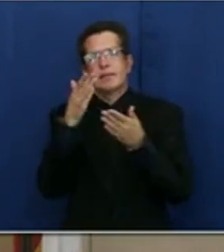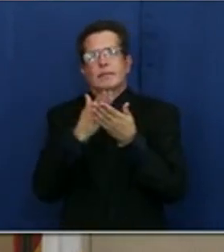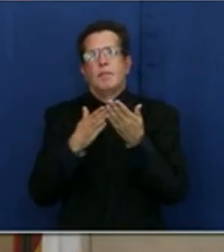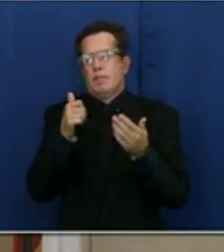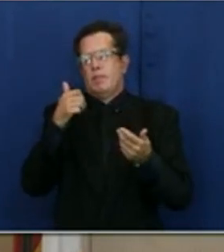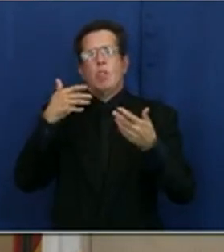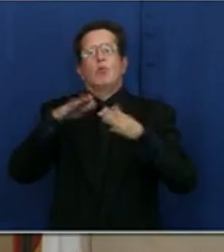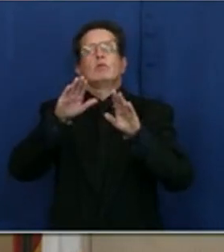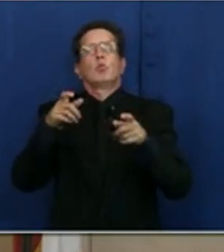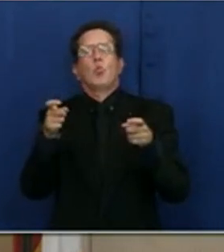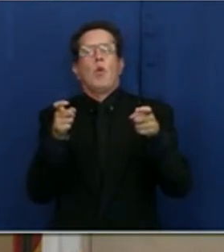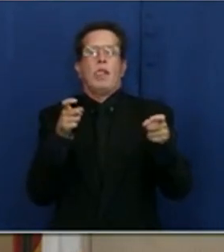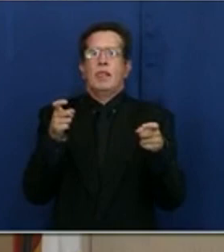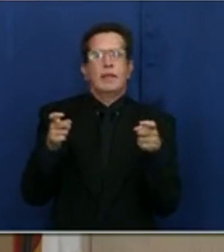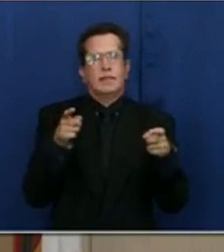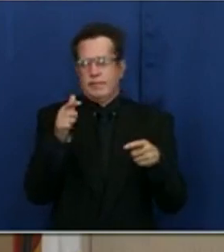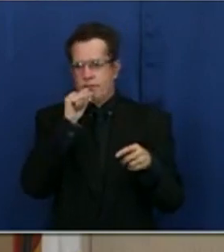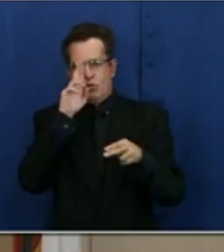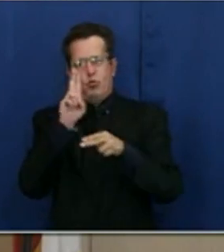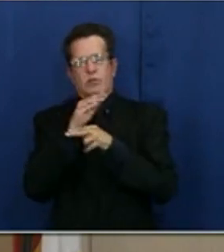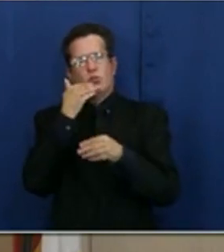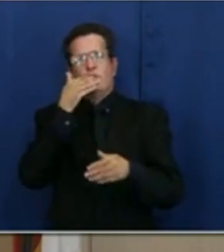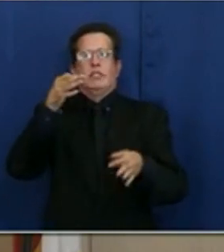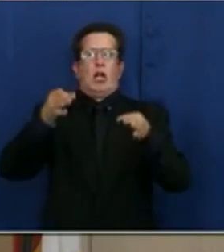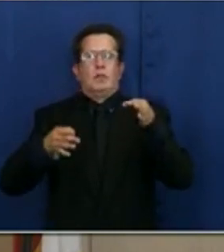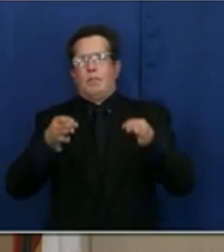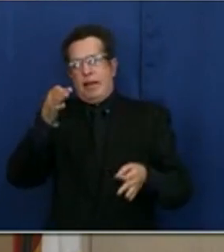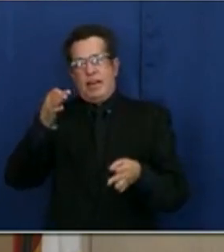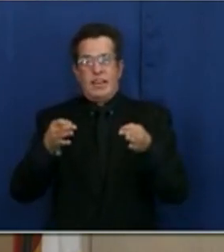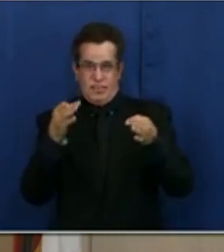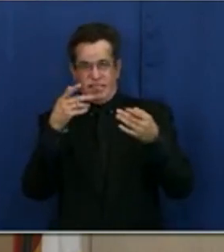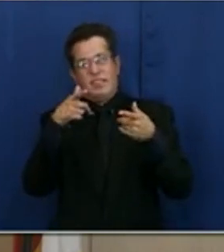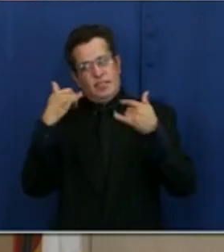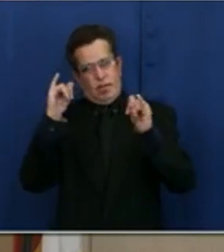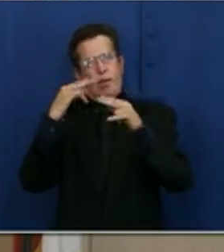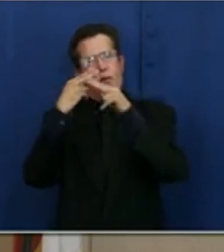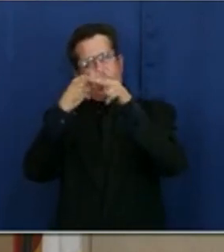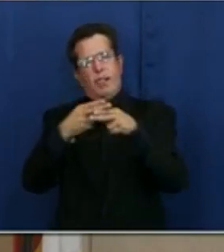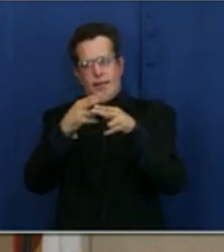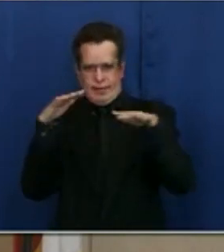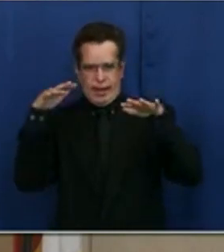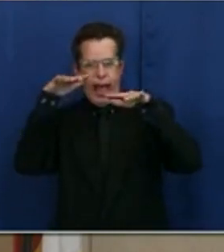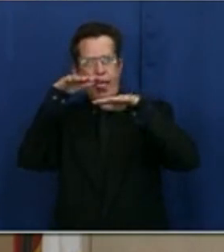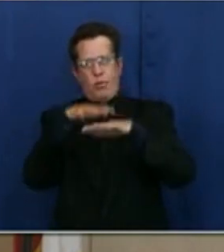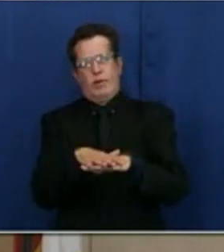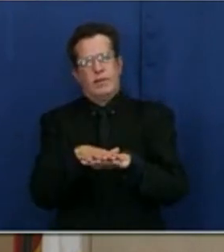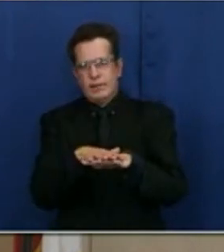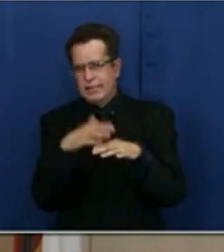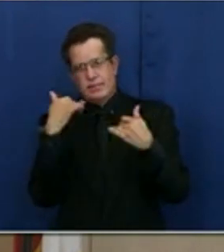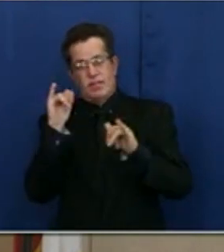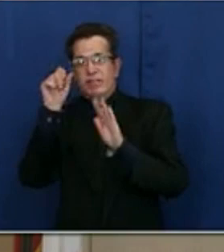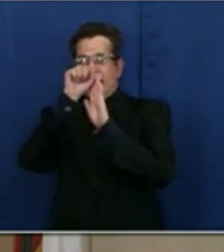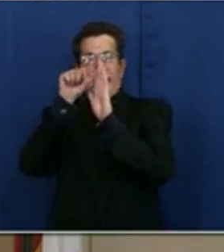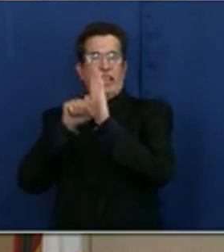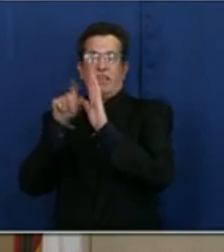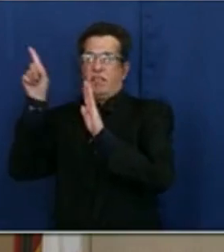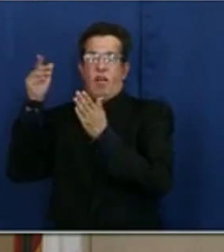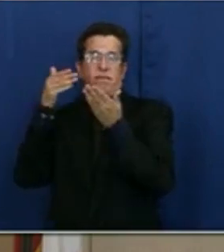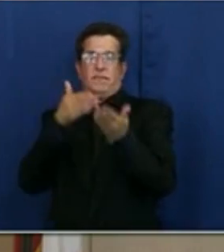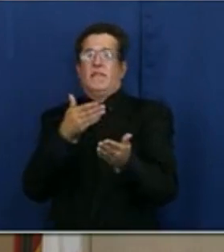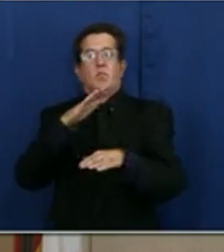use their best judgment. It is a gathering. So currently the state does not recommend